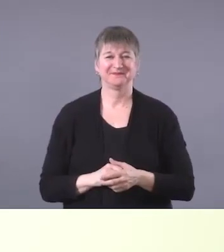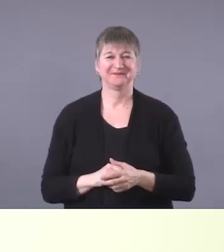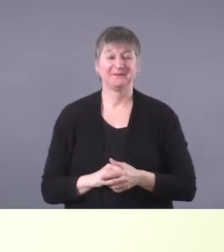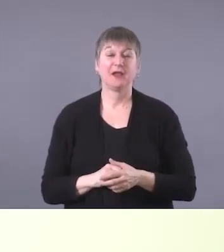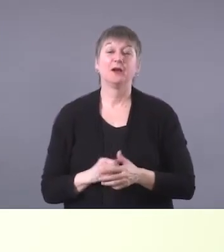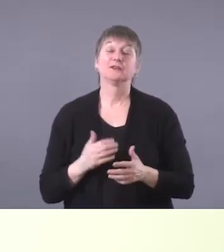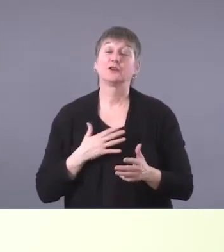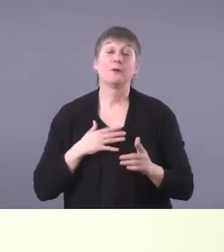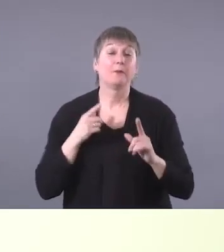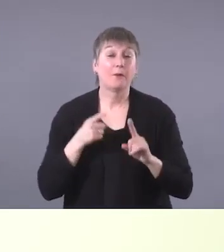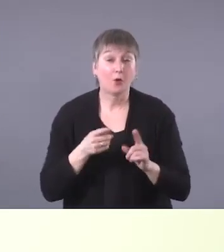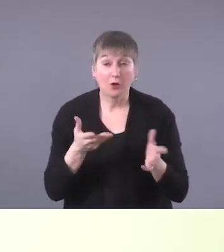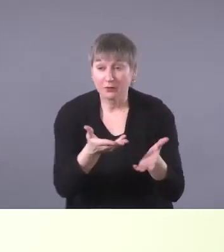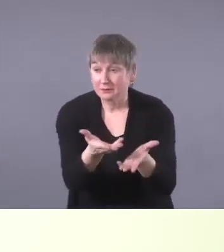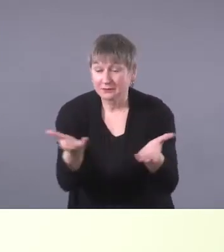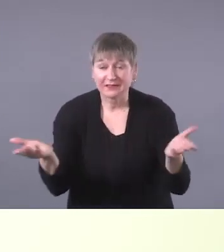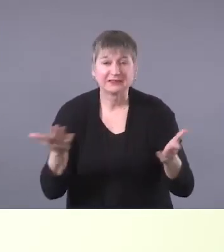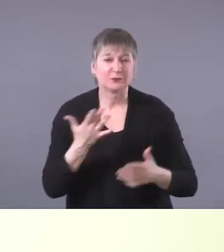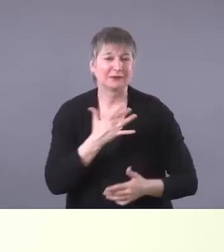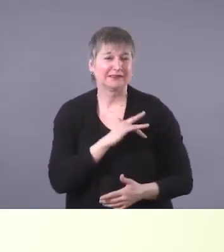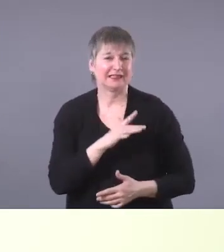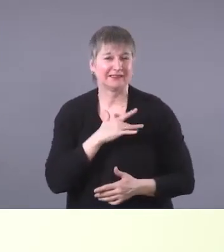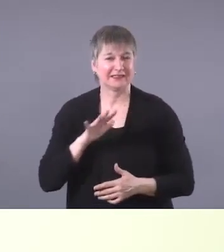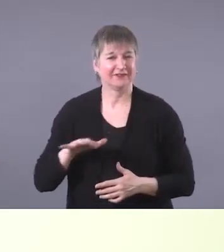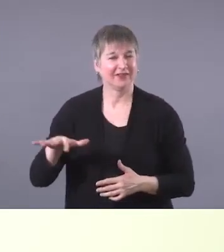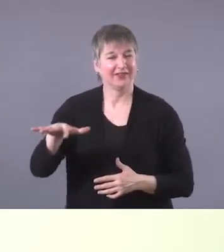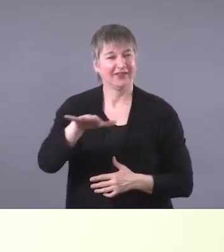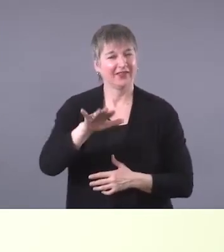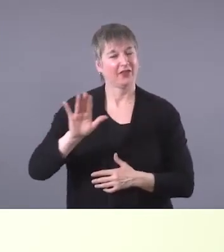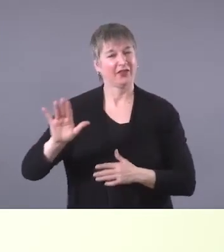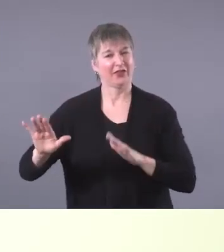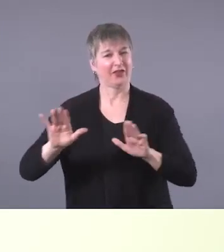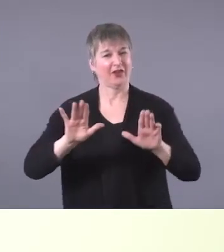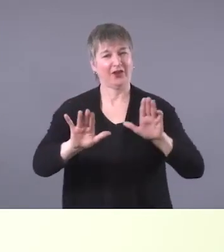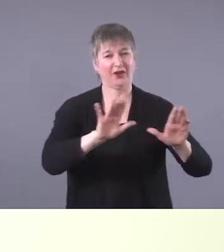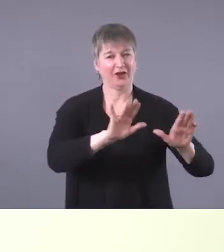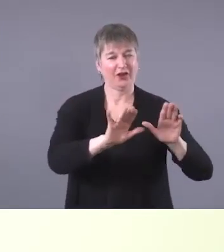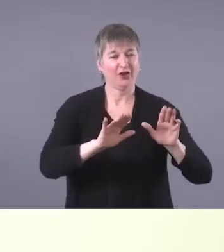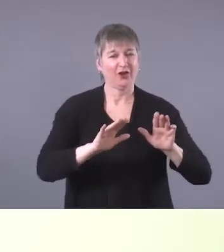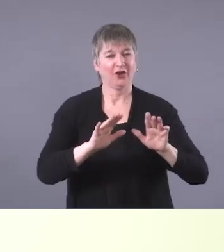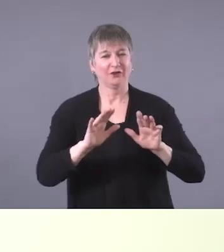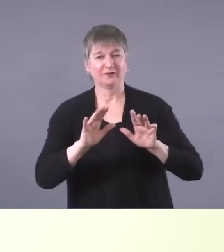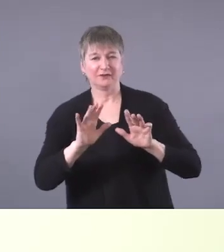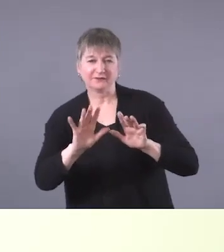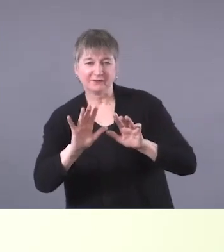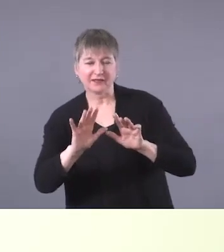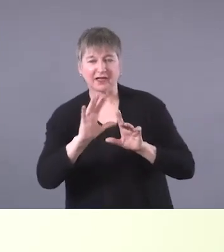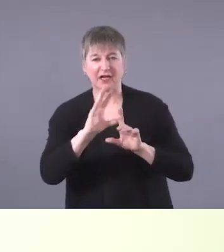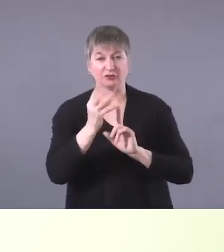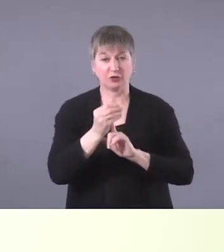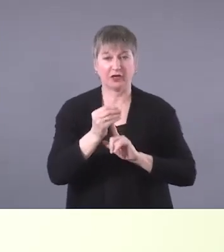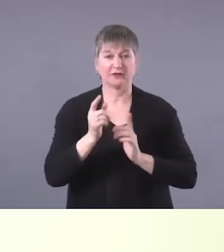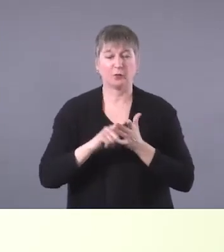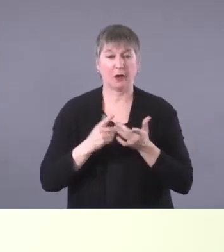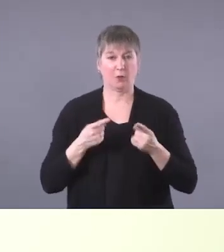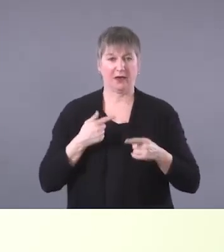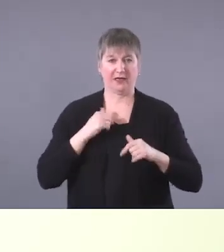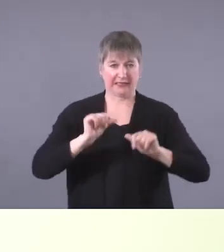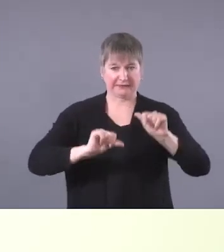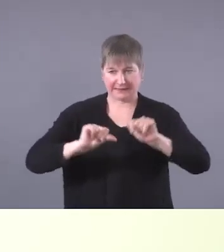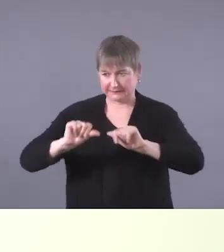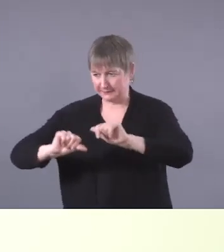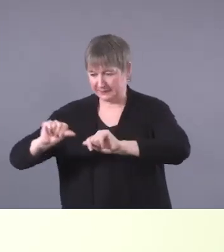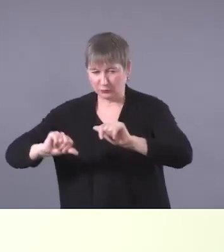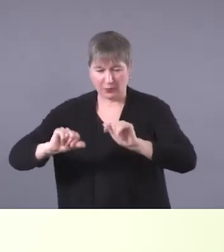everybody to be sensitive to our, to the, to our, um, assessments and, and really do our best to identify those